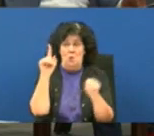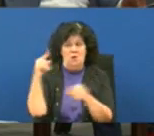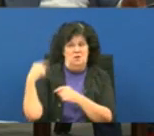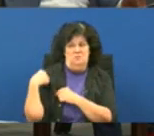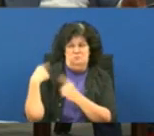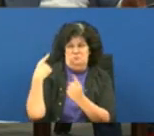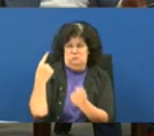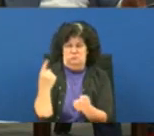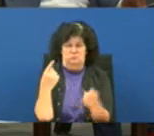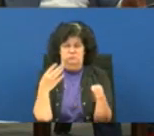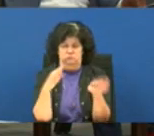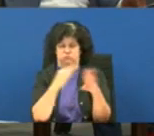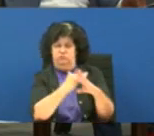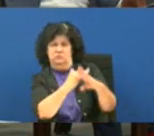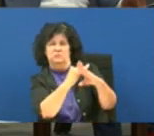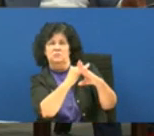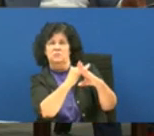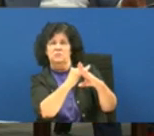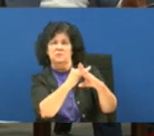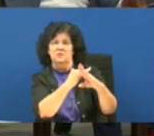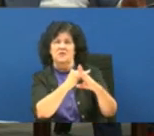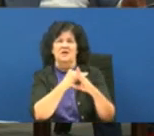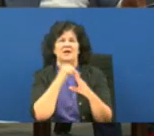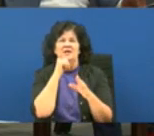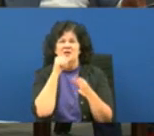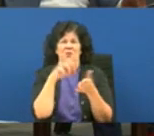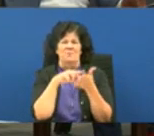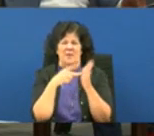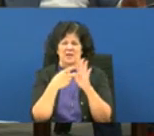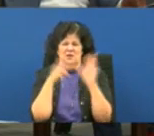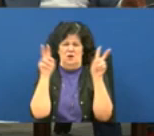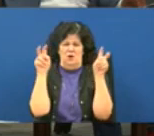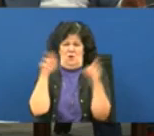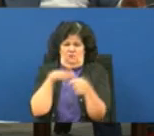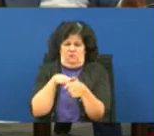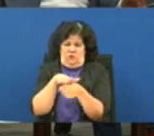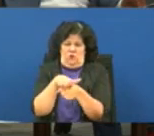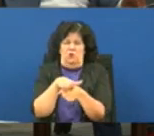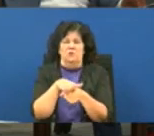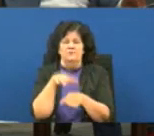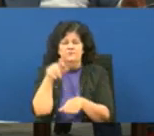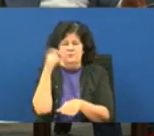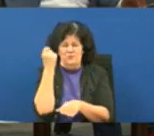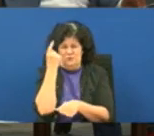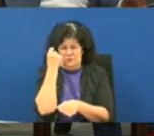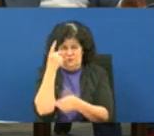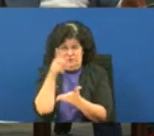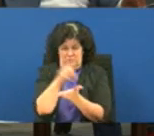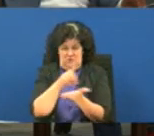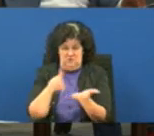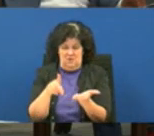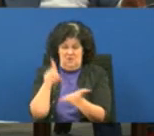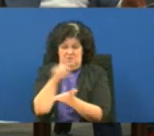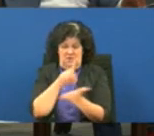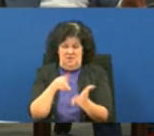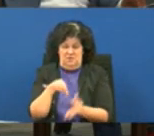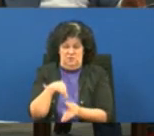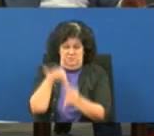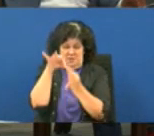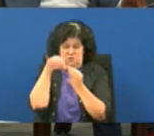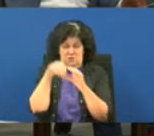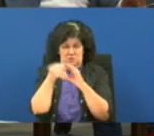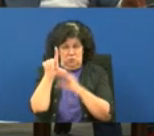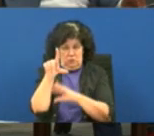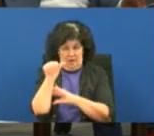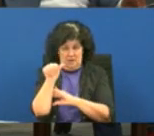there's no such thing as full and i think part of it is understanding the design so the design is a unique one here in louisiana